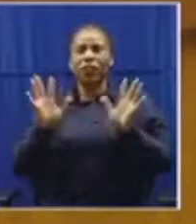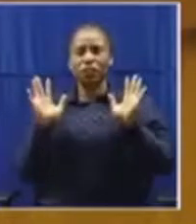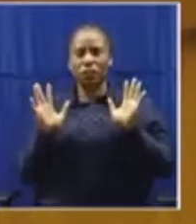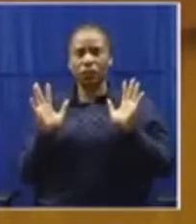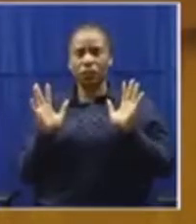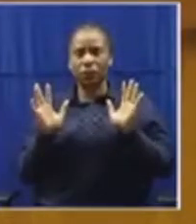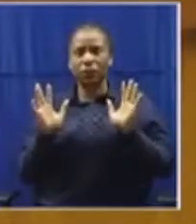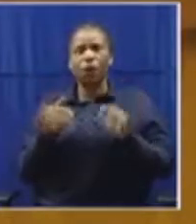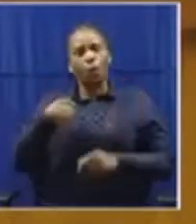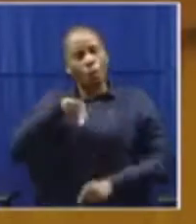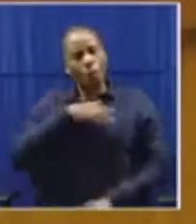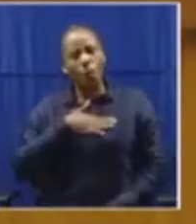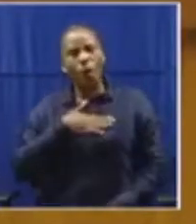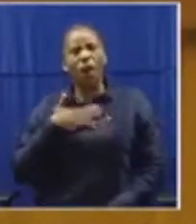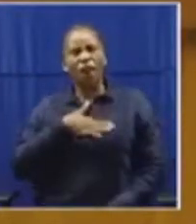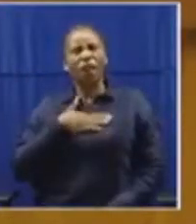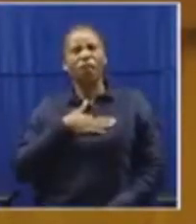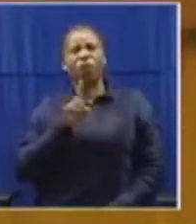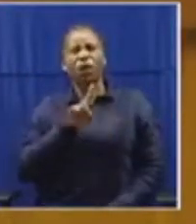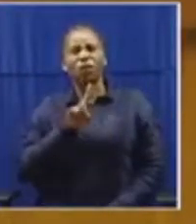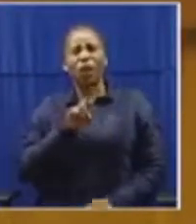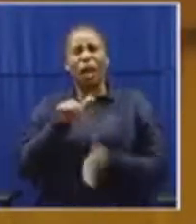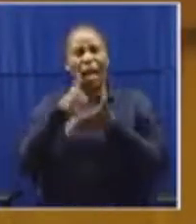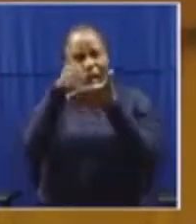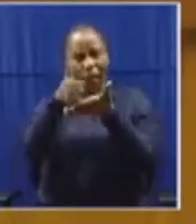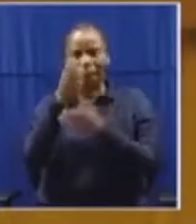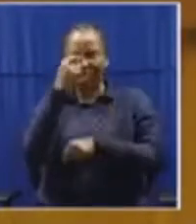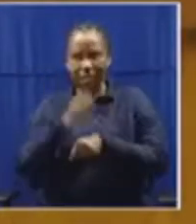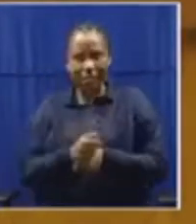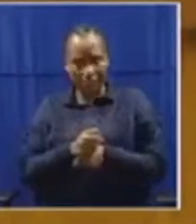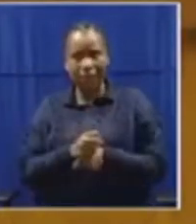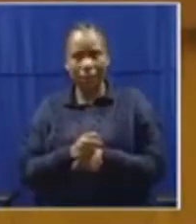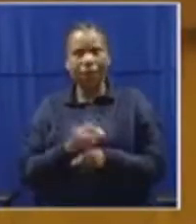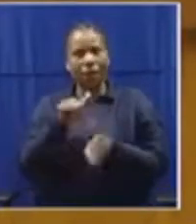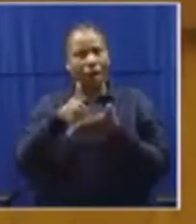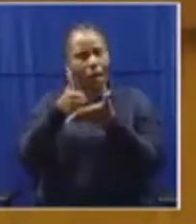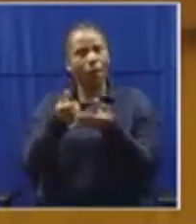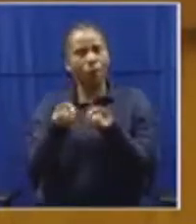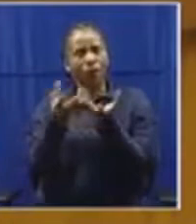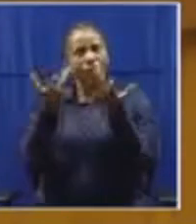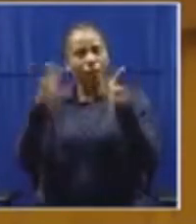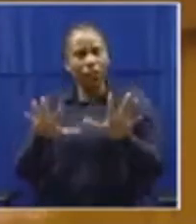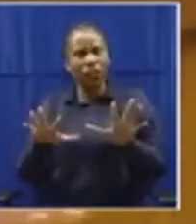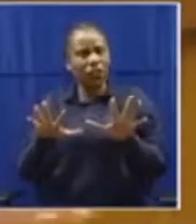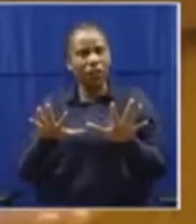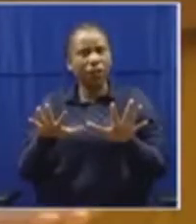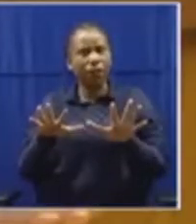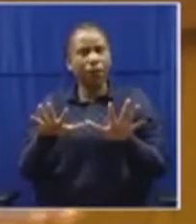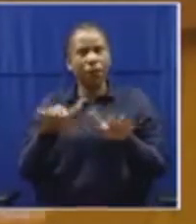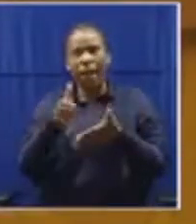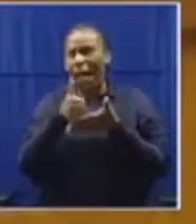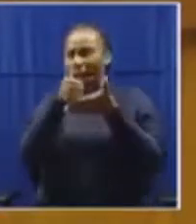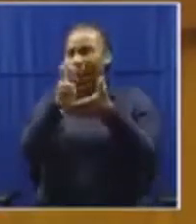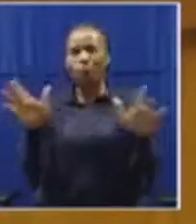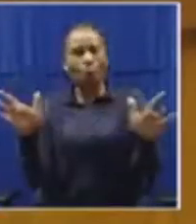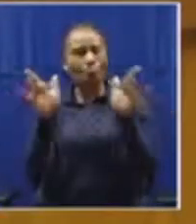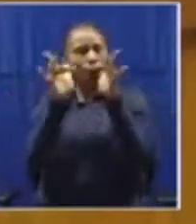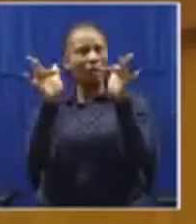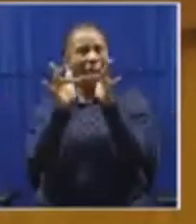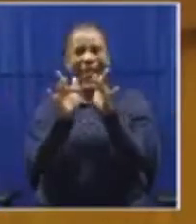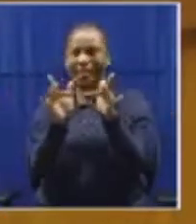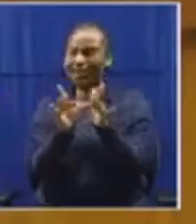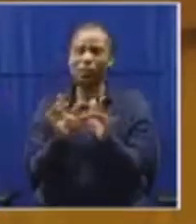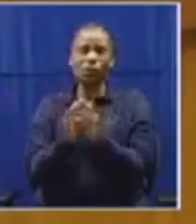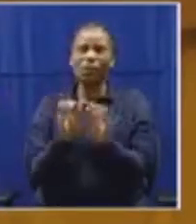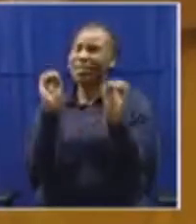we felt that help was needed and they were given help. The help was not connected to anything as